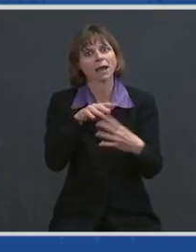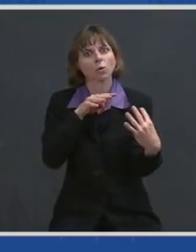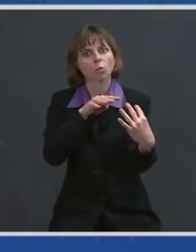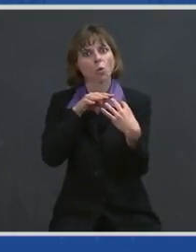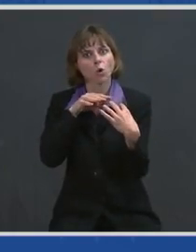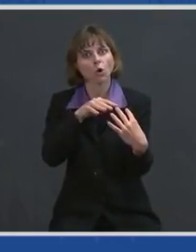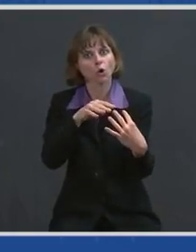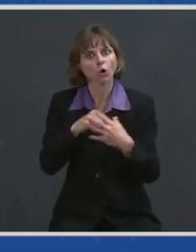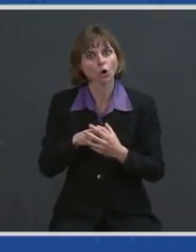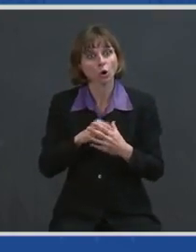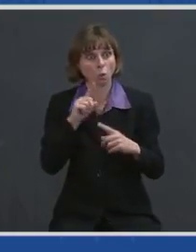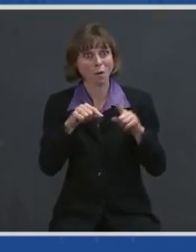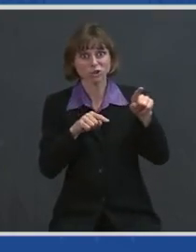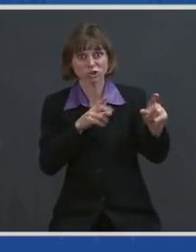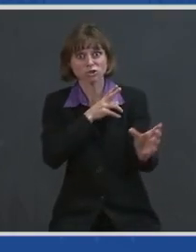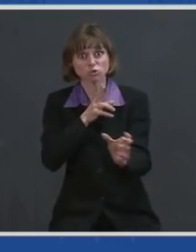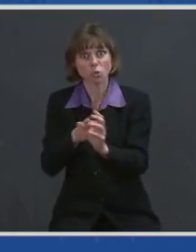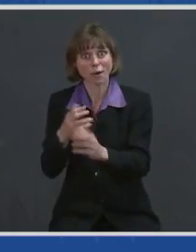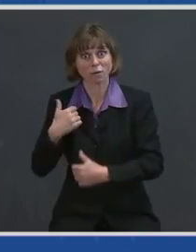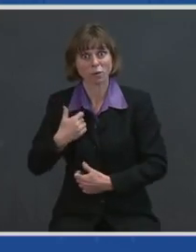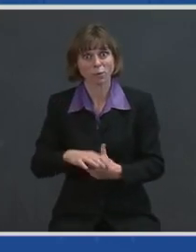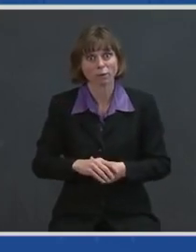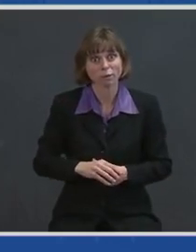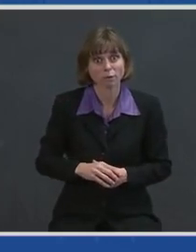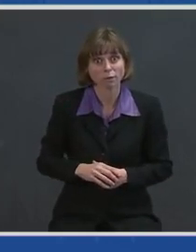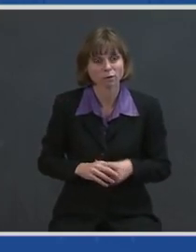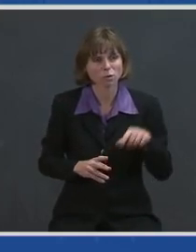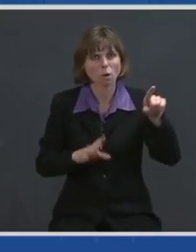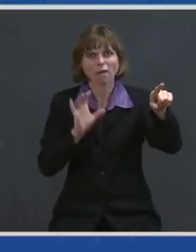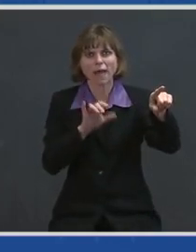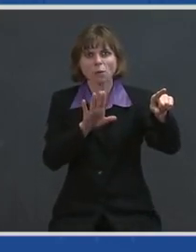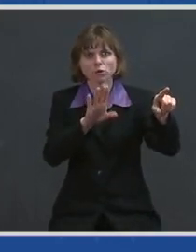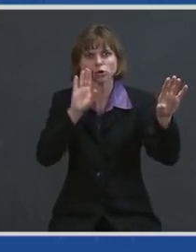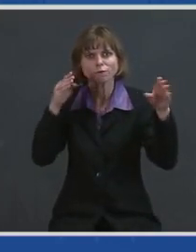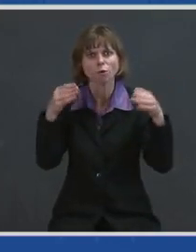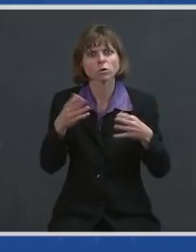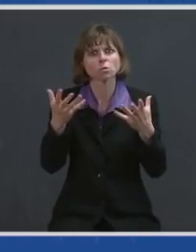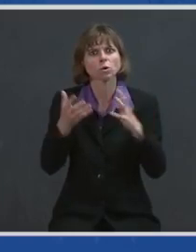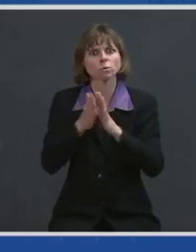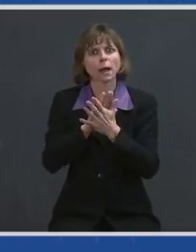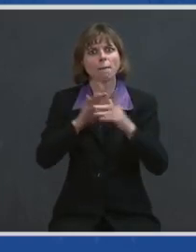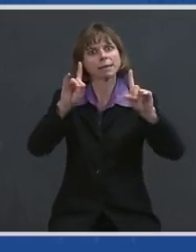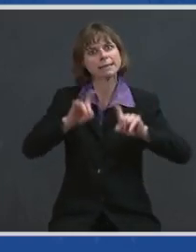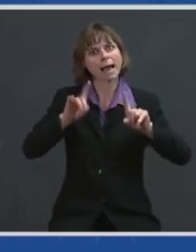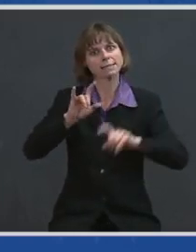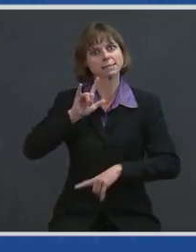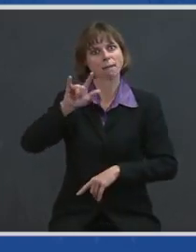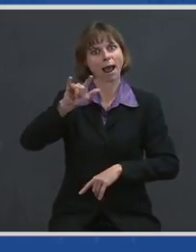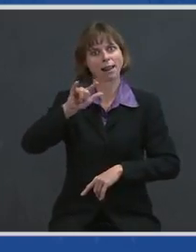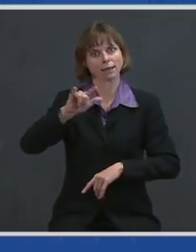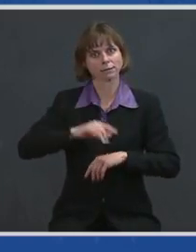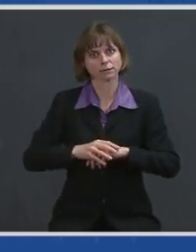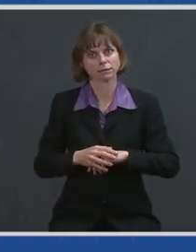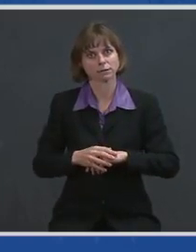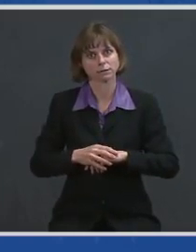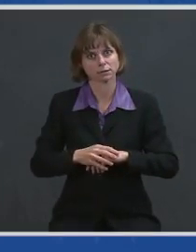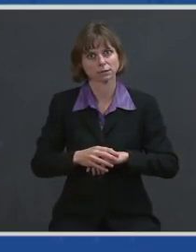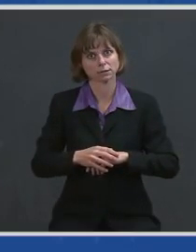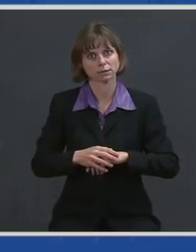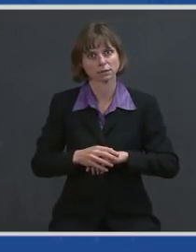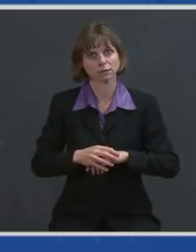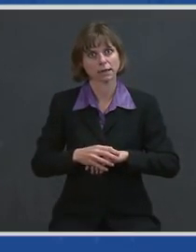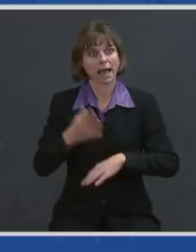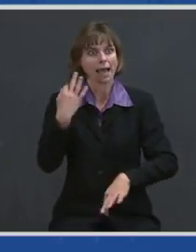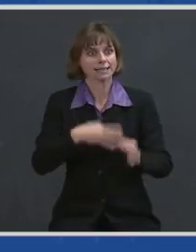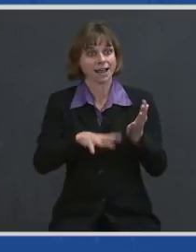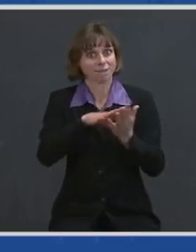the general joined the force. So she focused on becoming a test pilot. And instead of learning to fly just